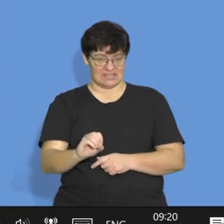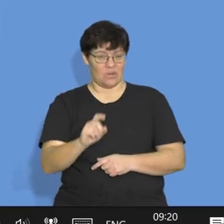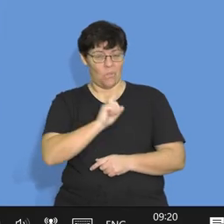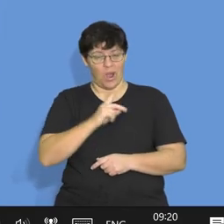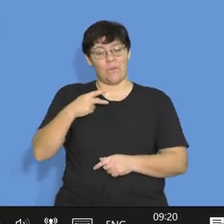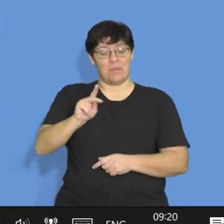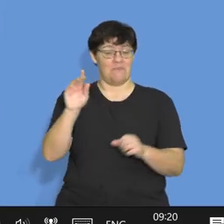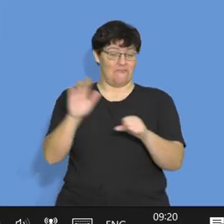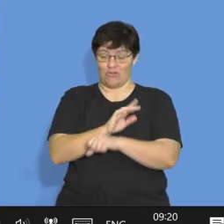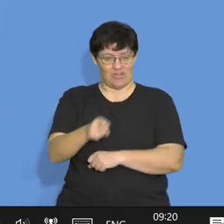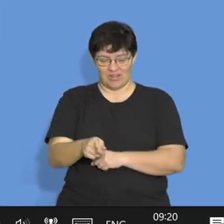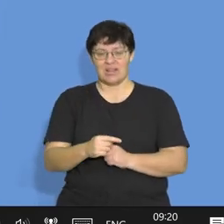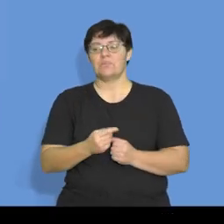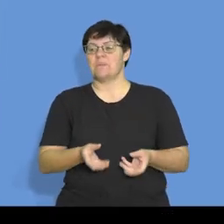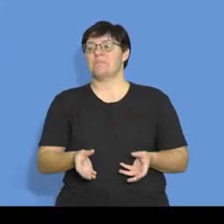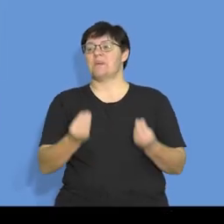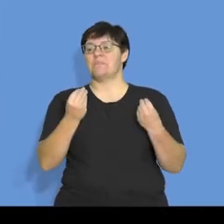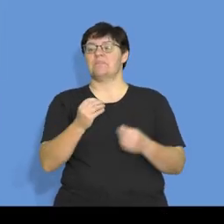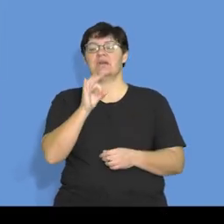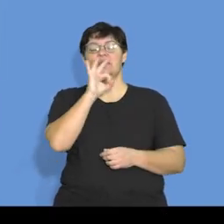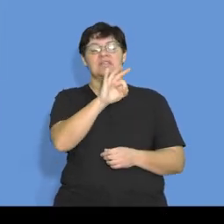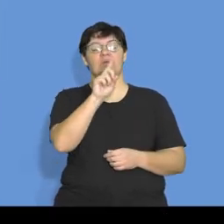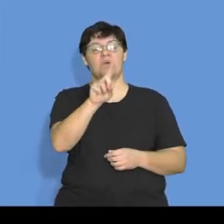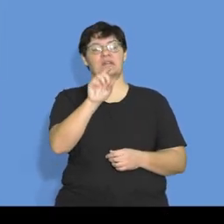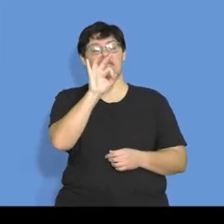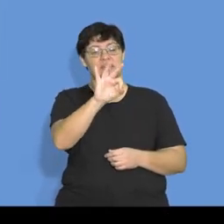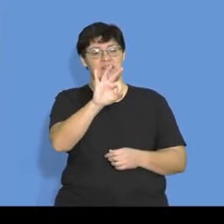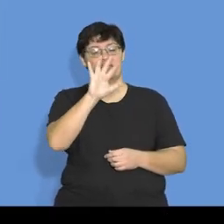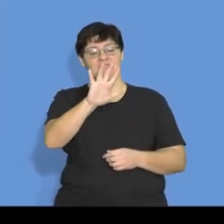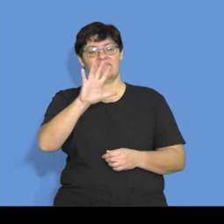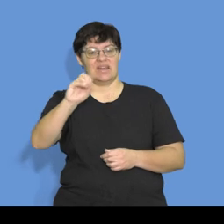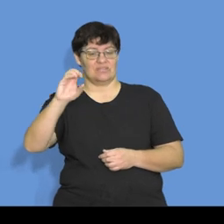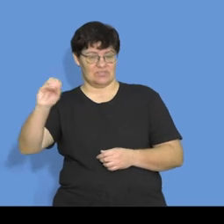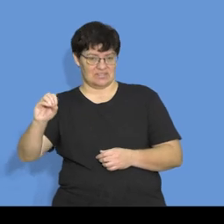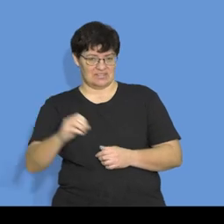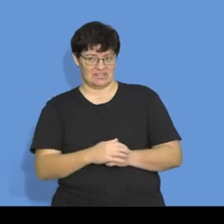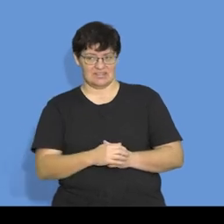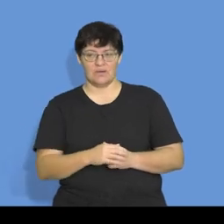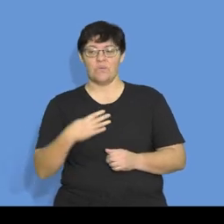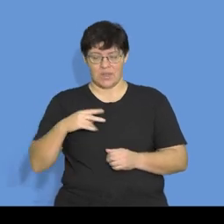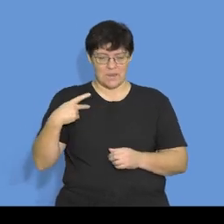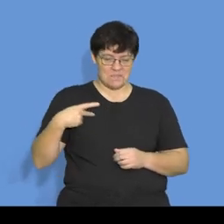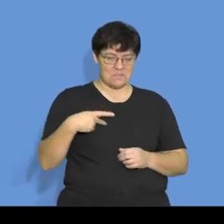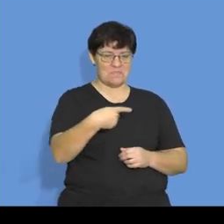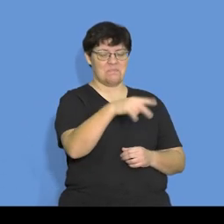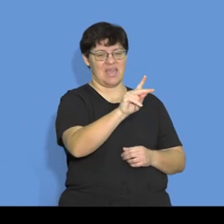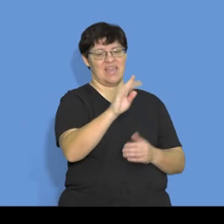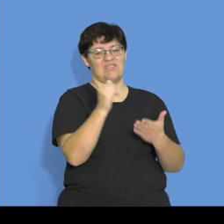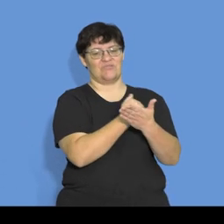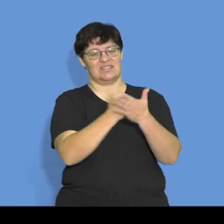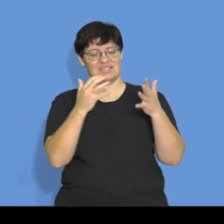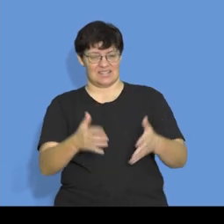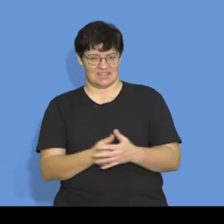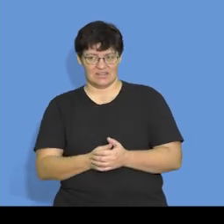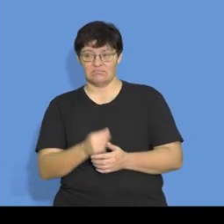be settling. And there we go. $313,500 is the amount that we will be paying our creditors. Watch